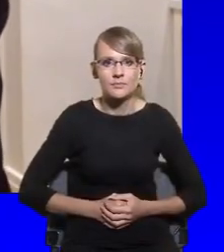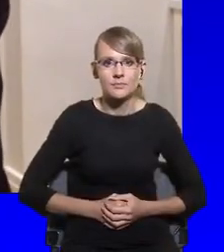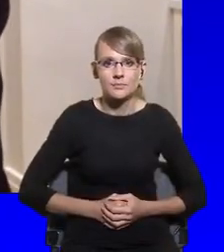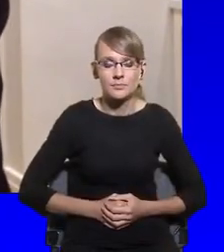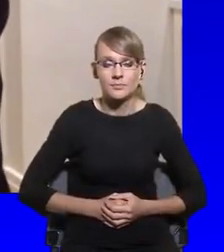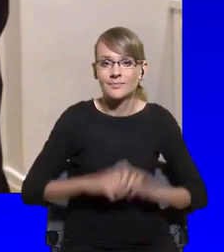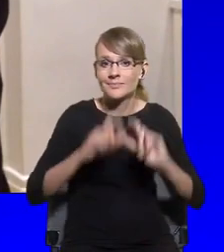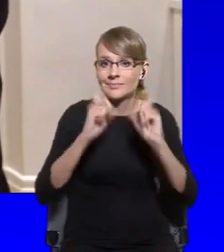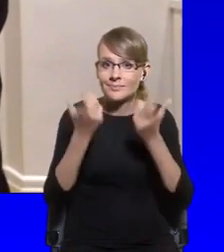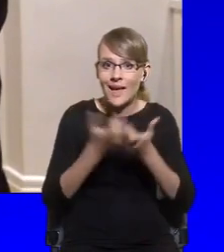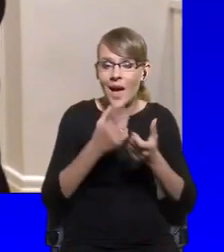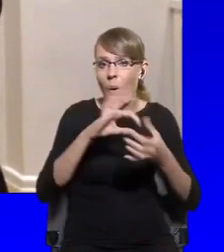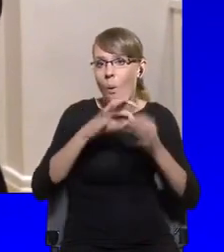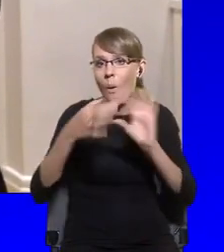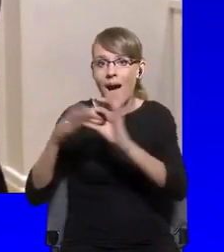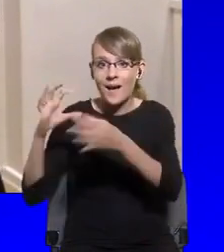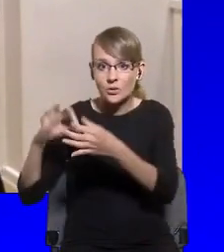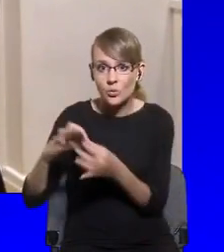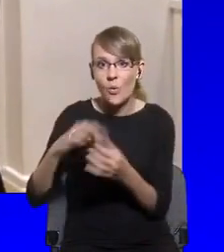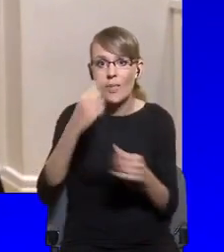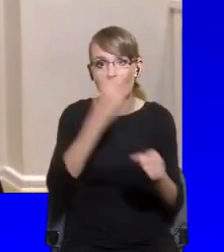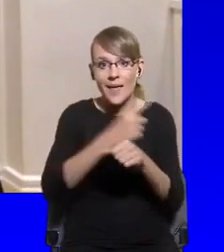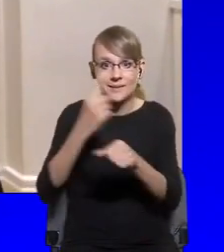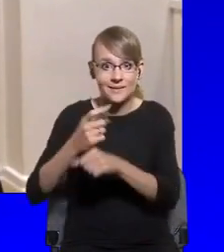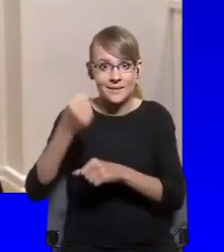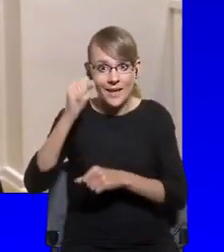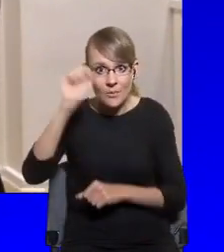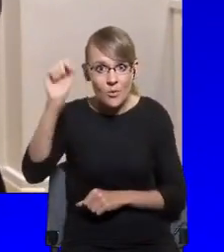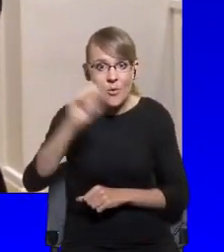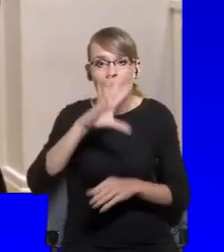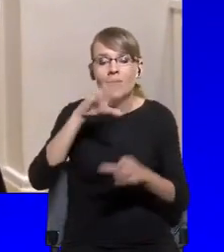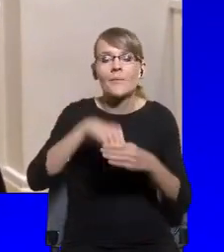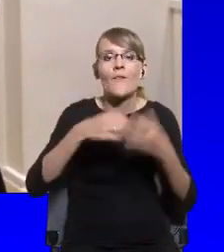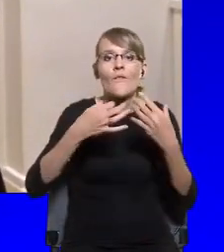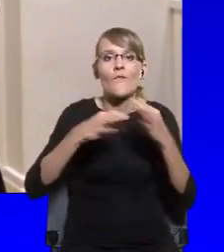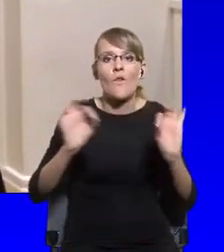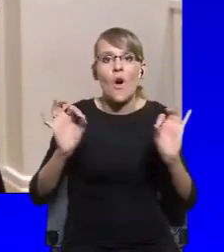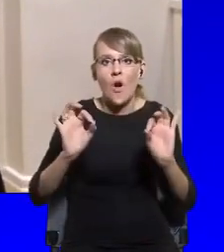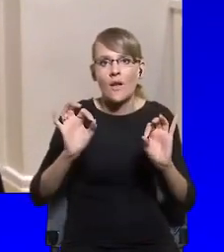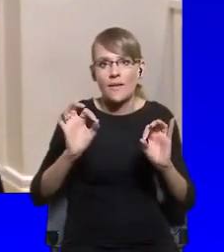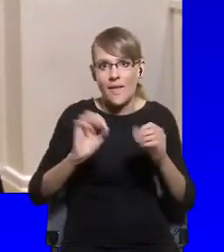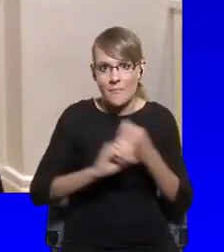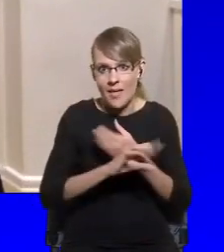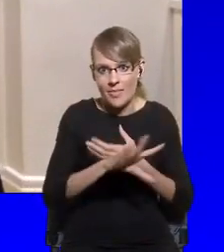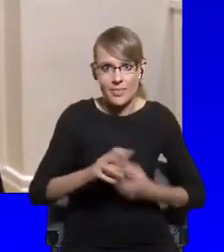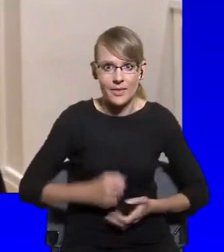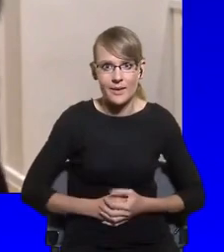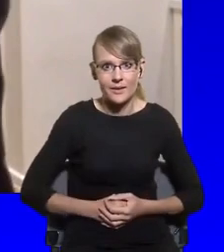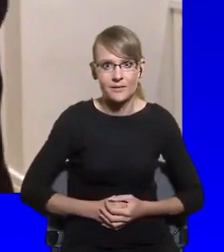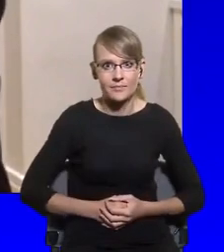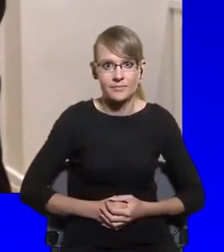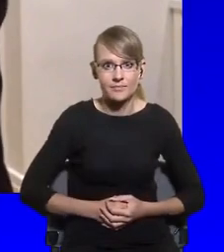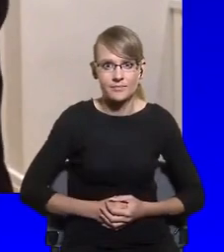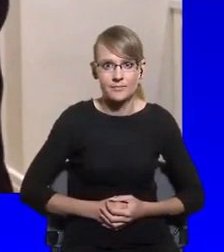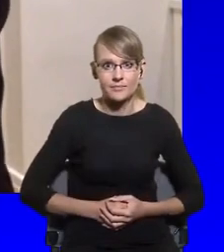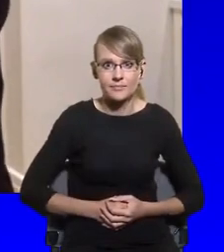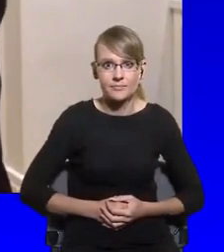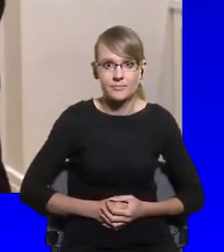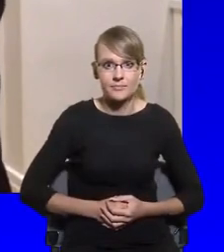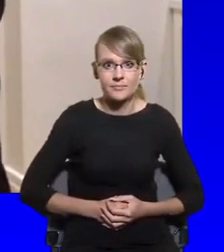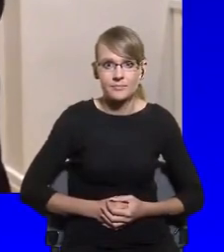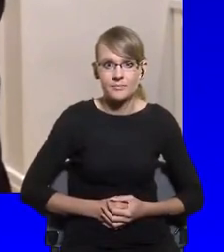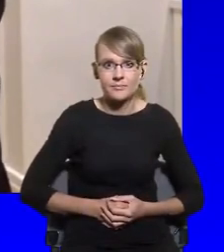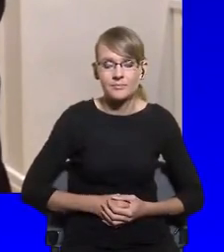uh, free media, um, uh, freedom of, of the judiciary and the such. And then to really,